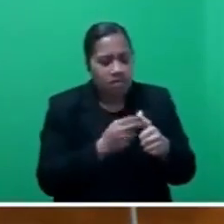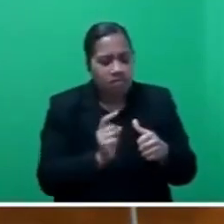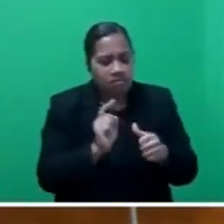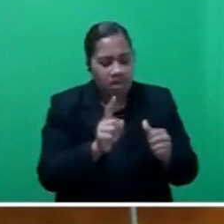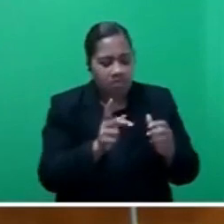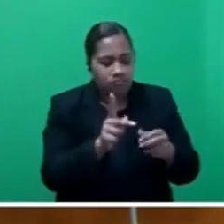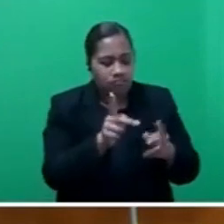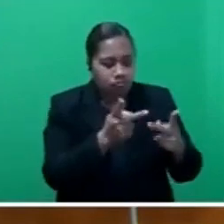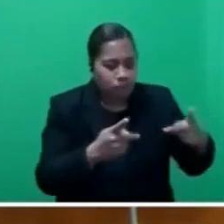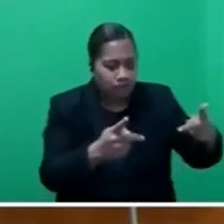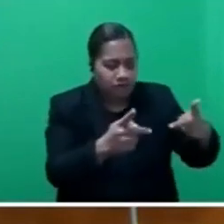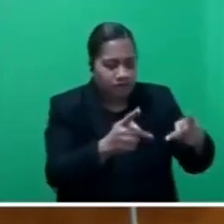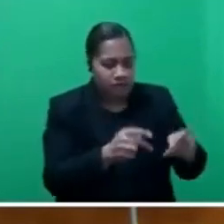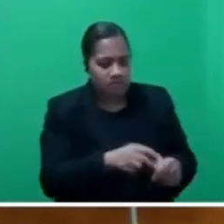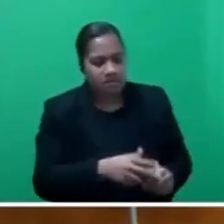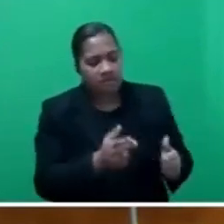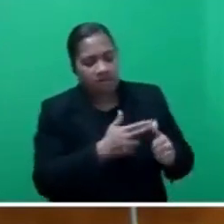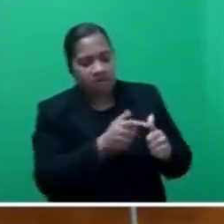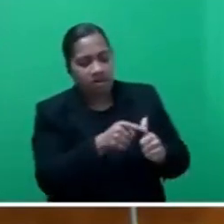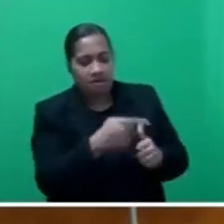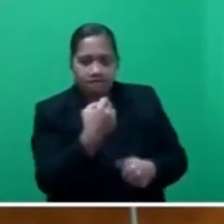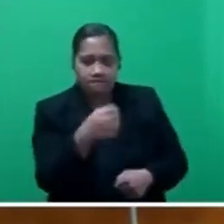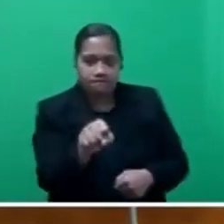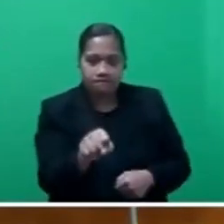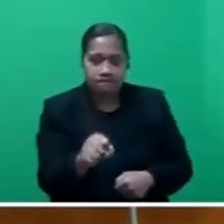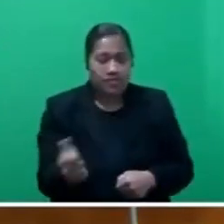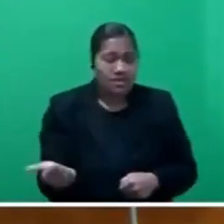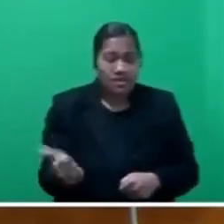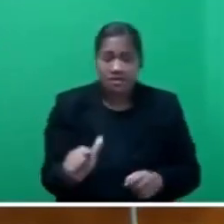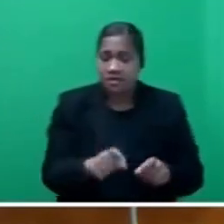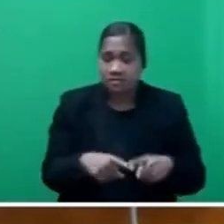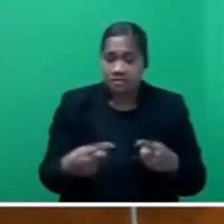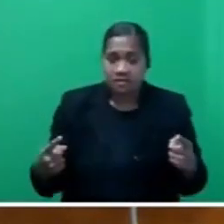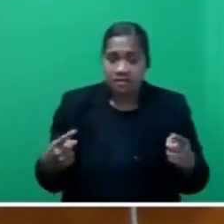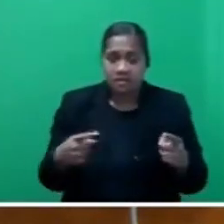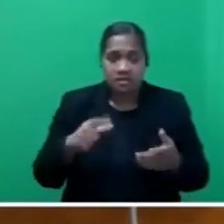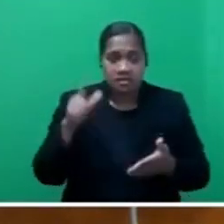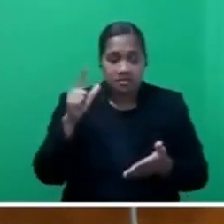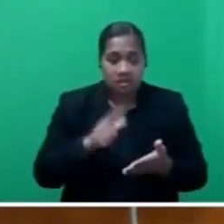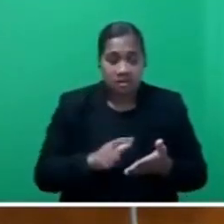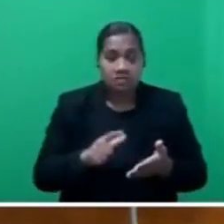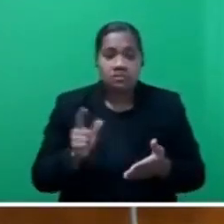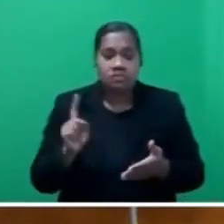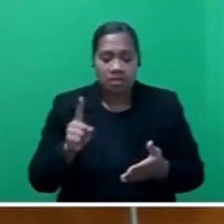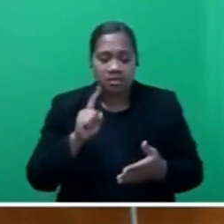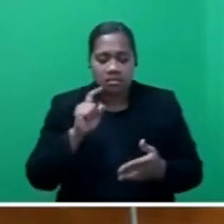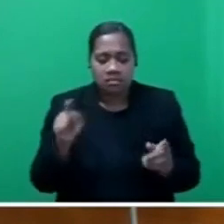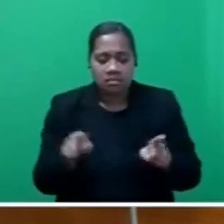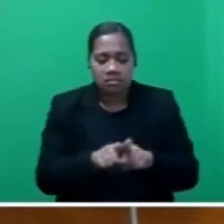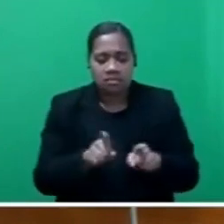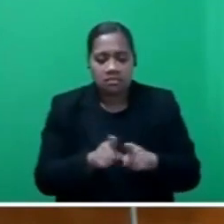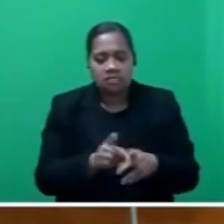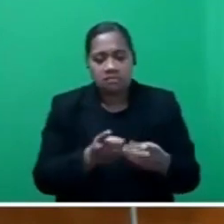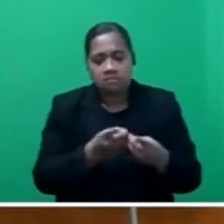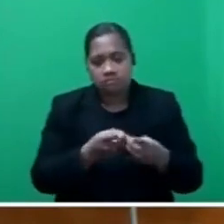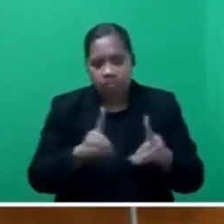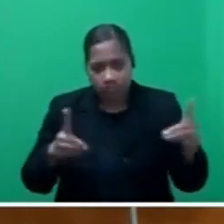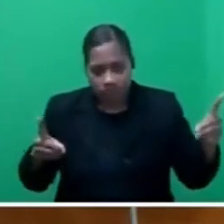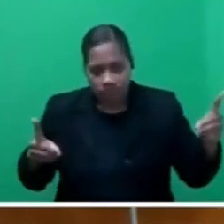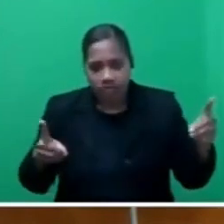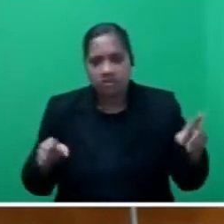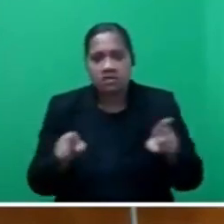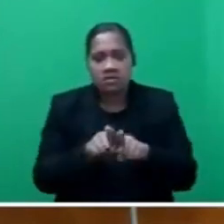Anything less, anything less, screams discrimination, screams nepotism